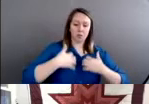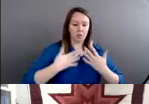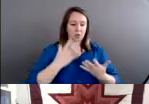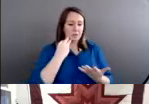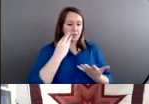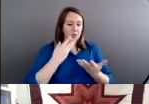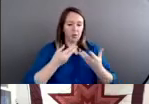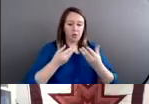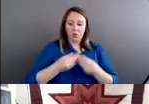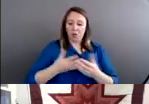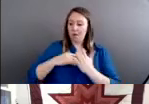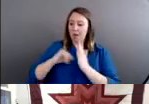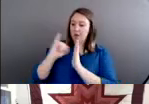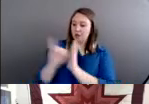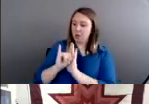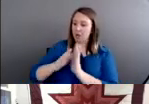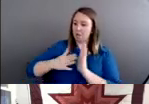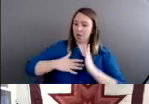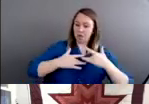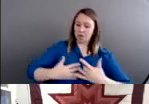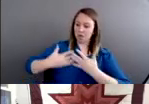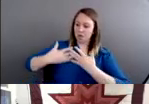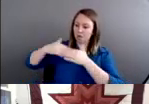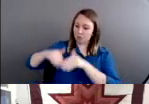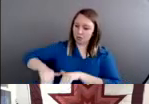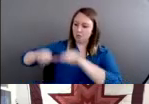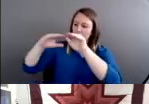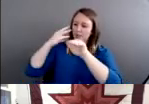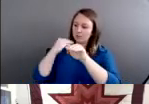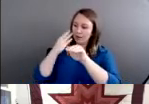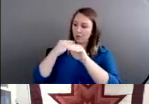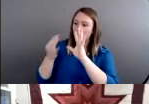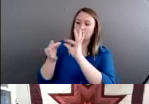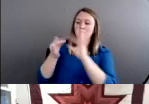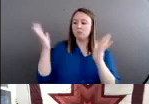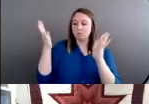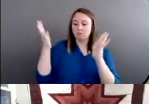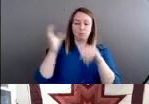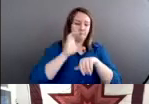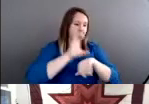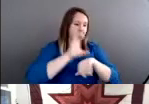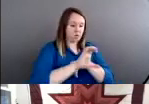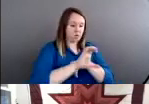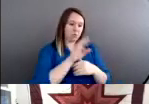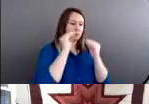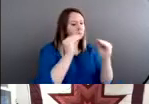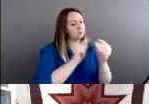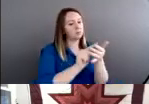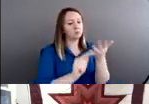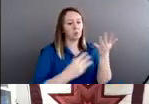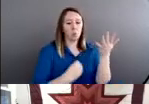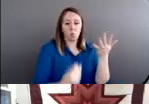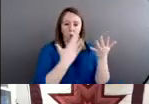abandon all of their ways that they were raised with. But now we know more that sexual violence was